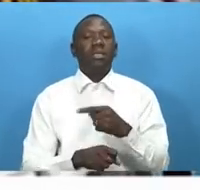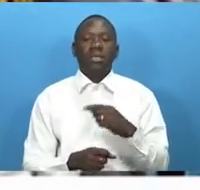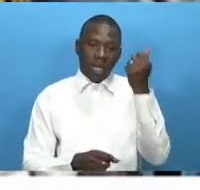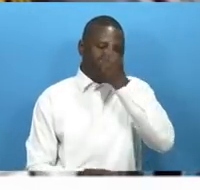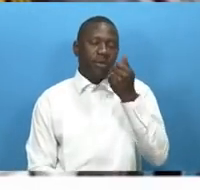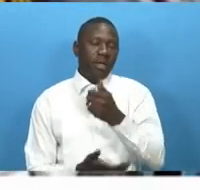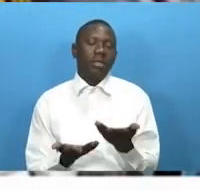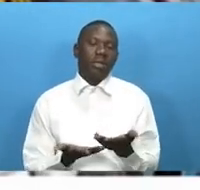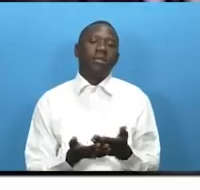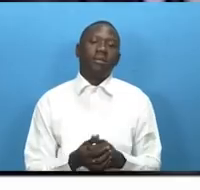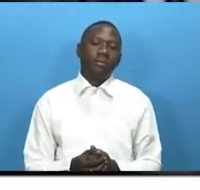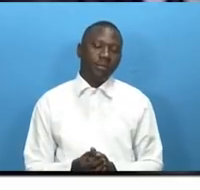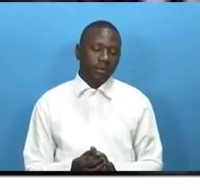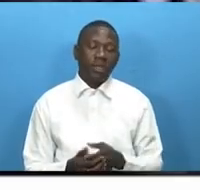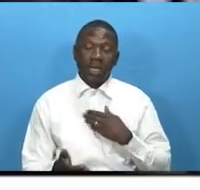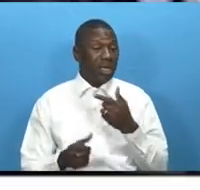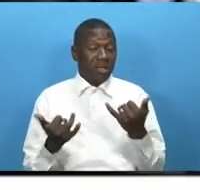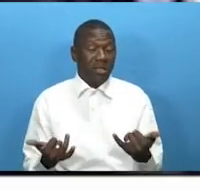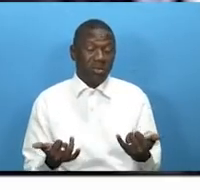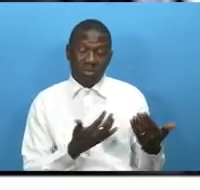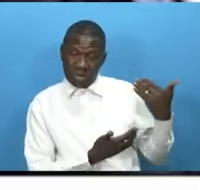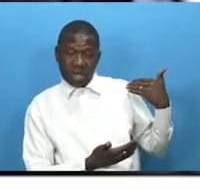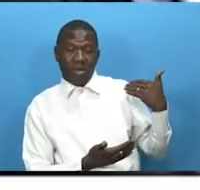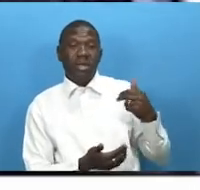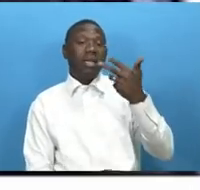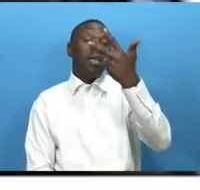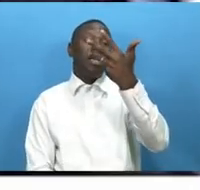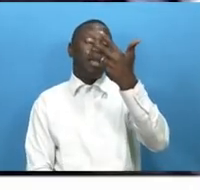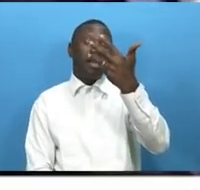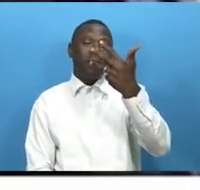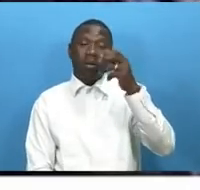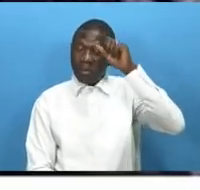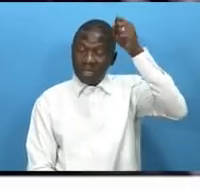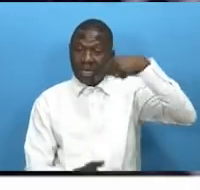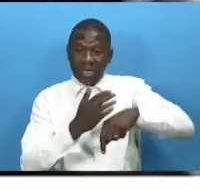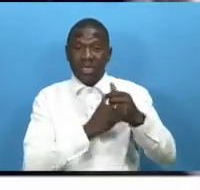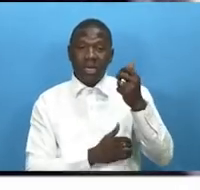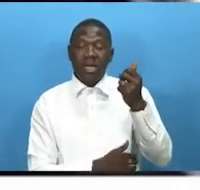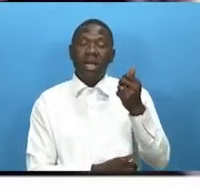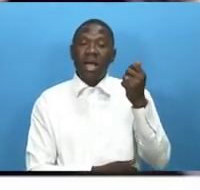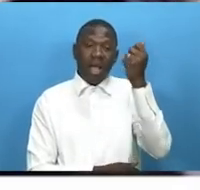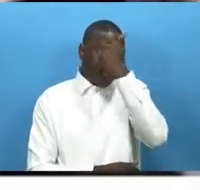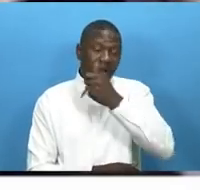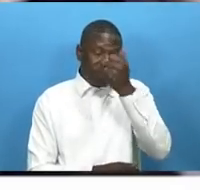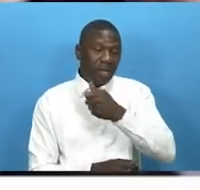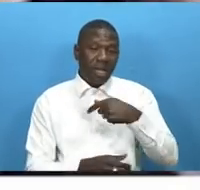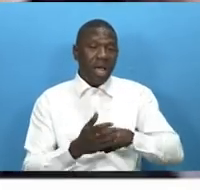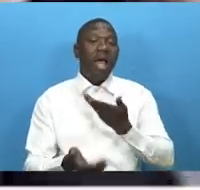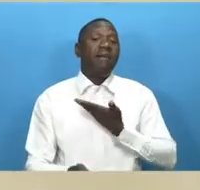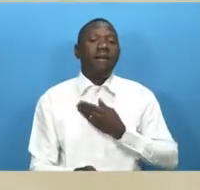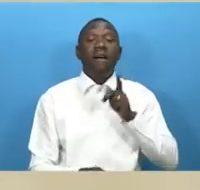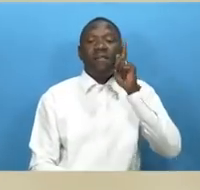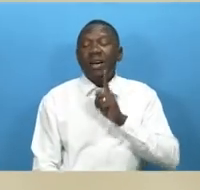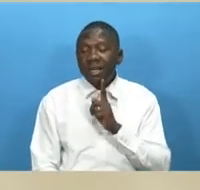result of a political dynasty. Recently, nine presidents on the continent had father and son, brother or uncle,